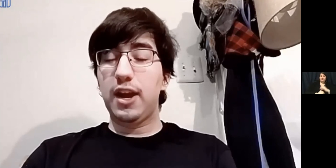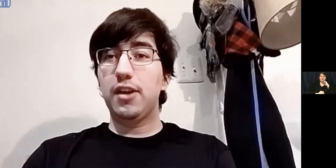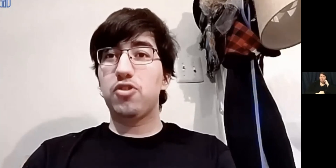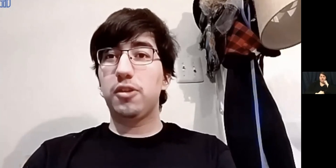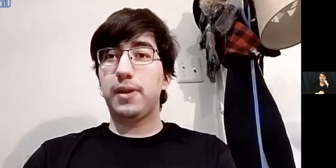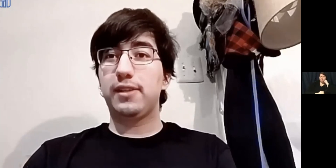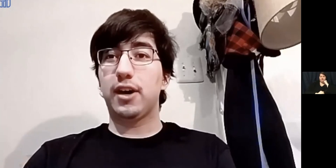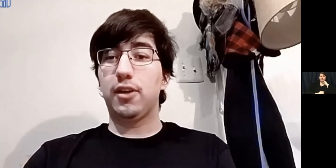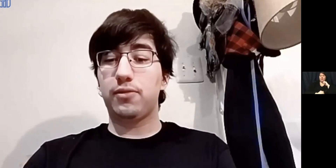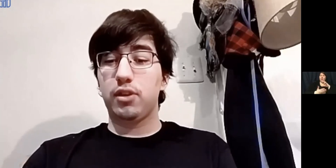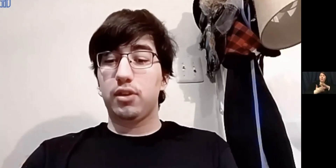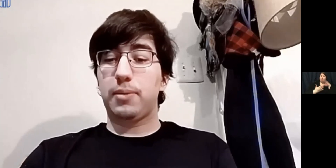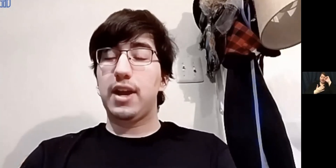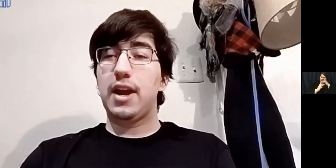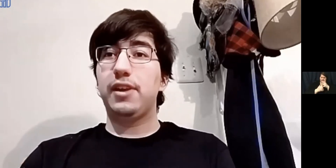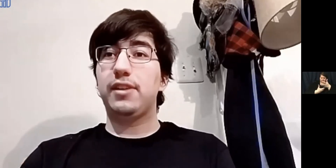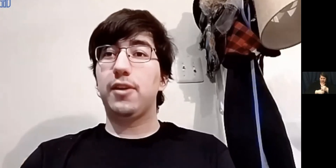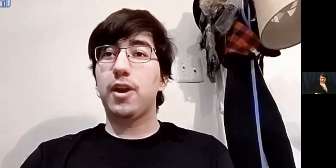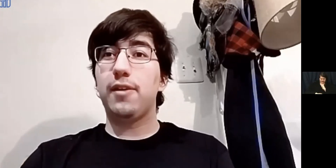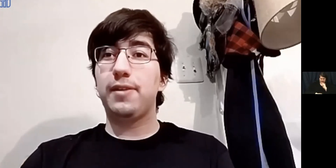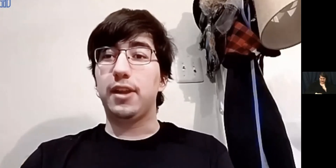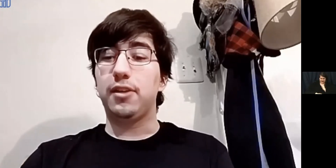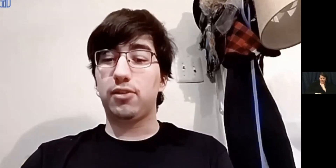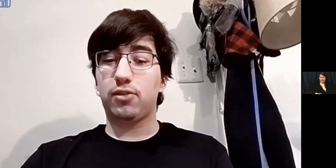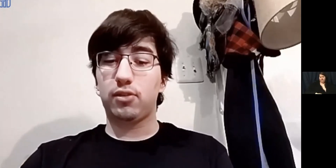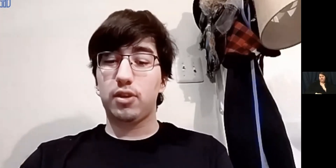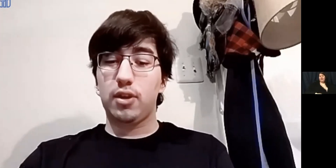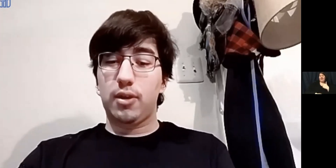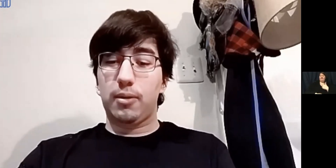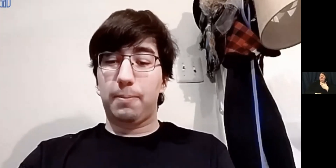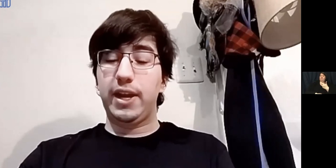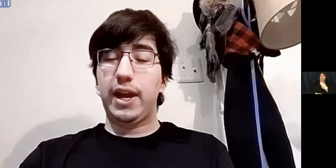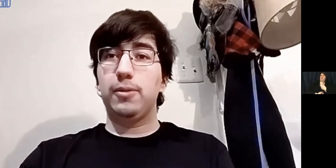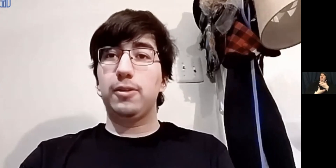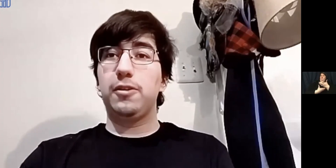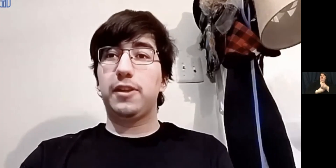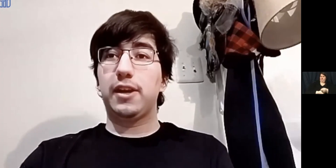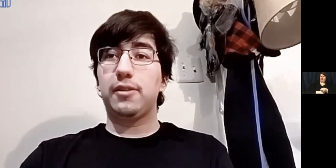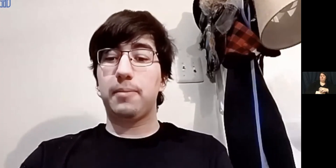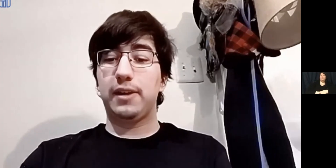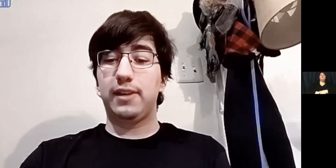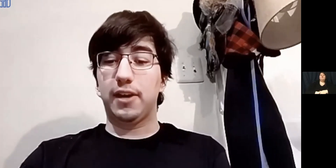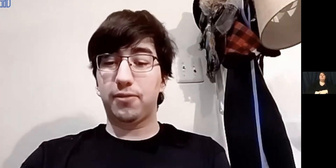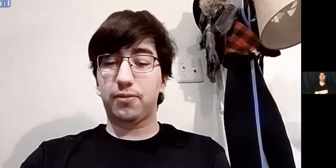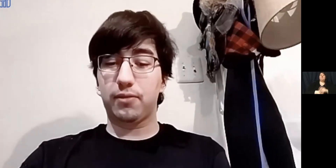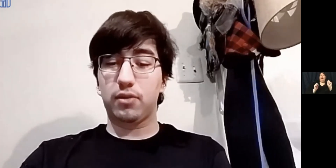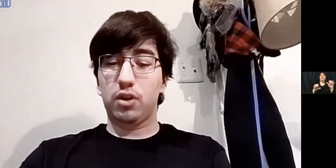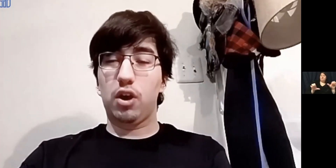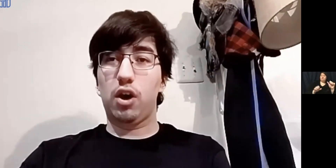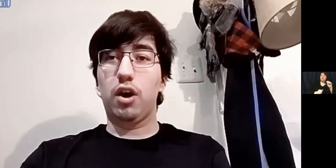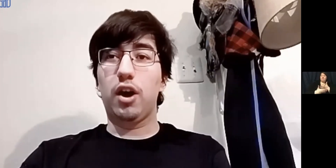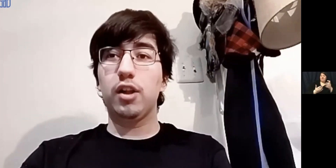I learned how to trust myself by having self-confidence, being able to do things myself.